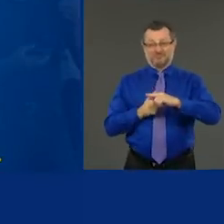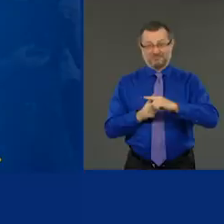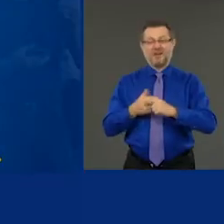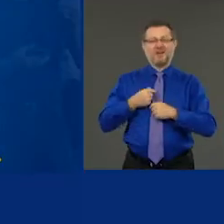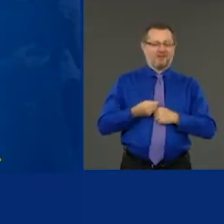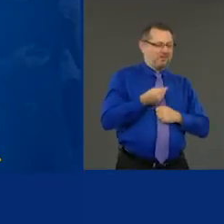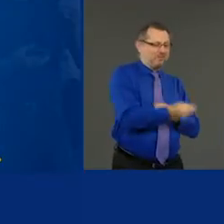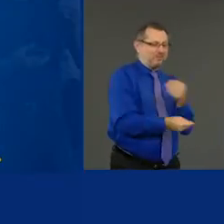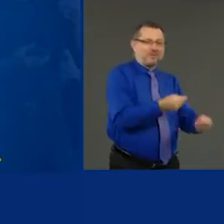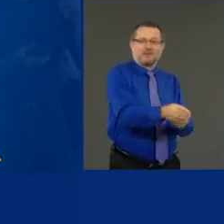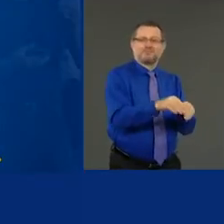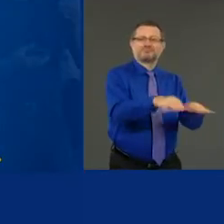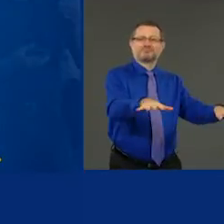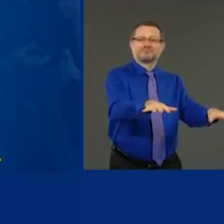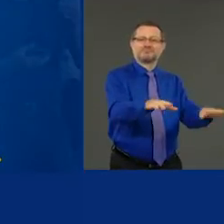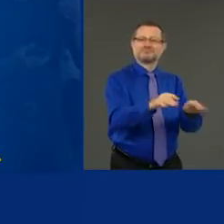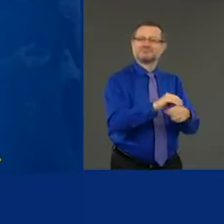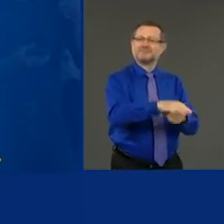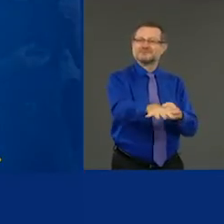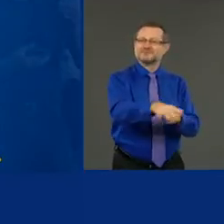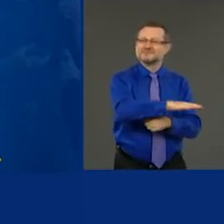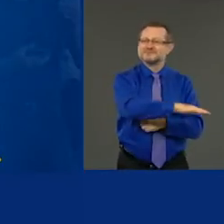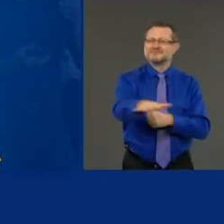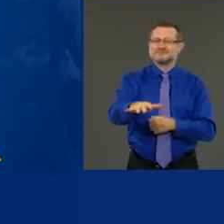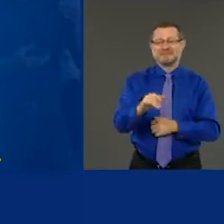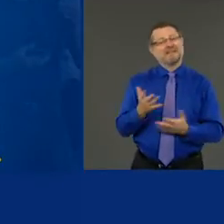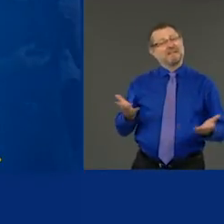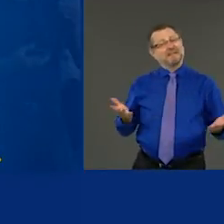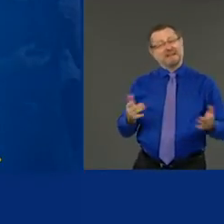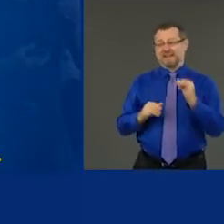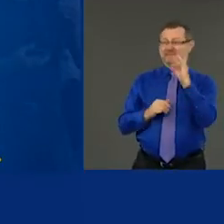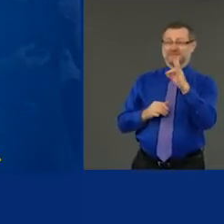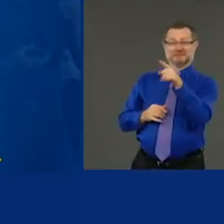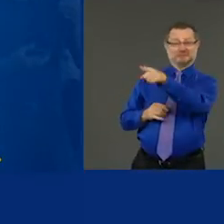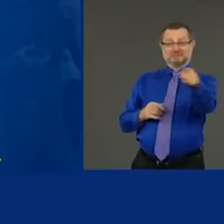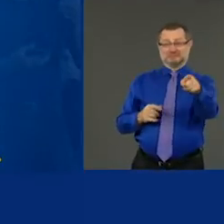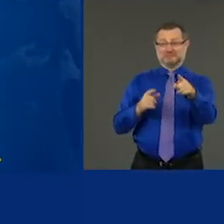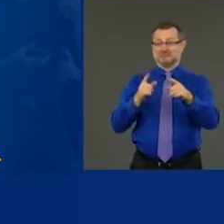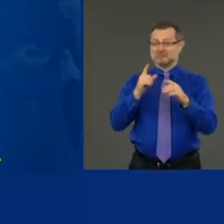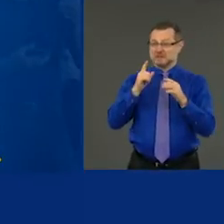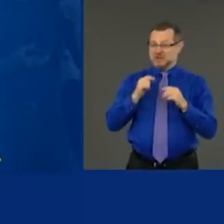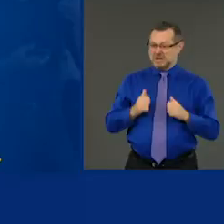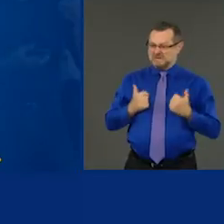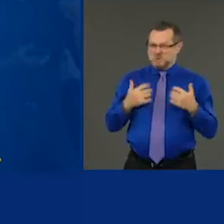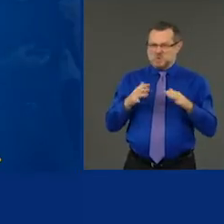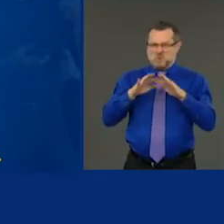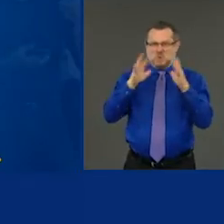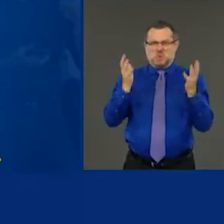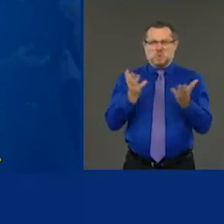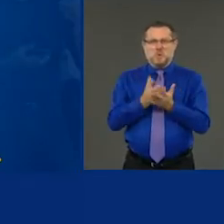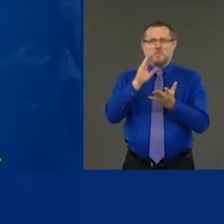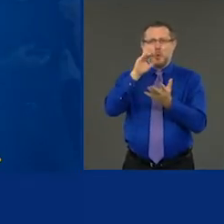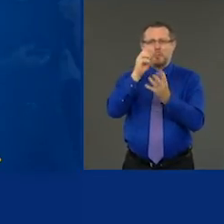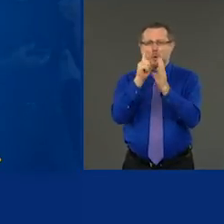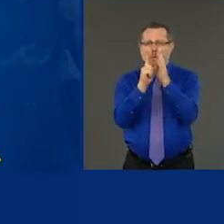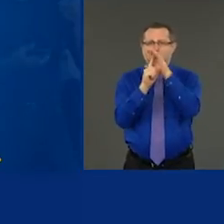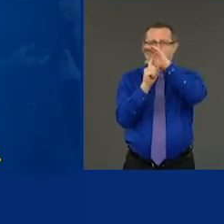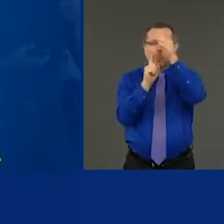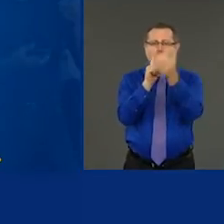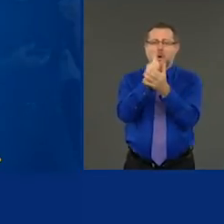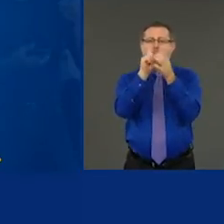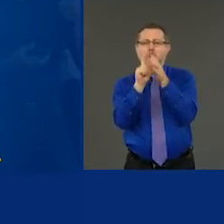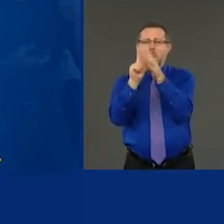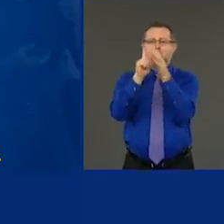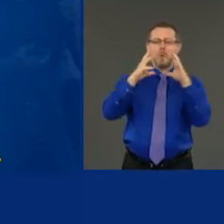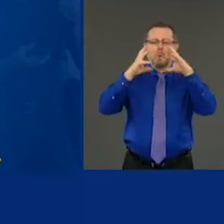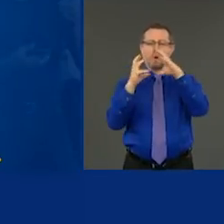you live in a hermetically sealed bubble, that will happen. You will go home and you will transfer it to someone